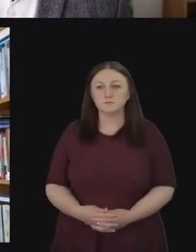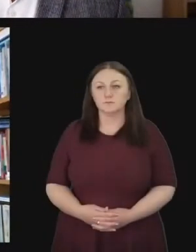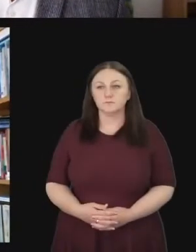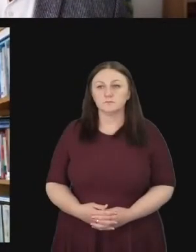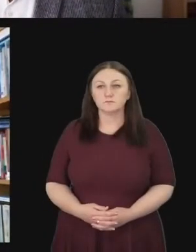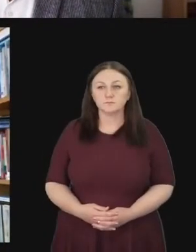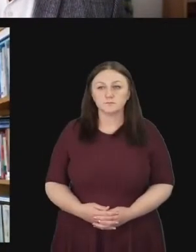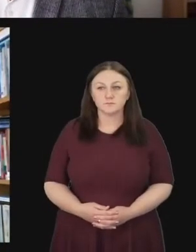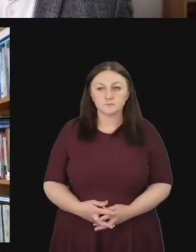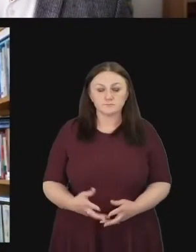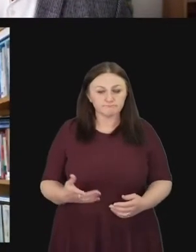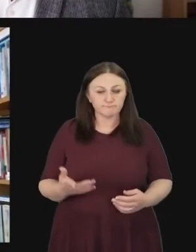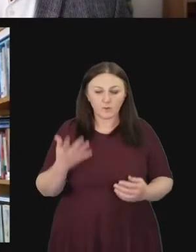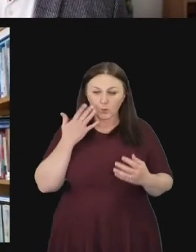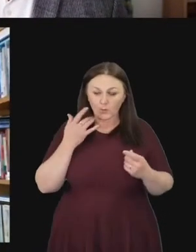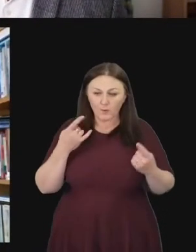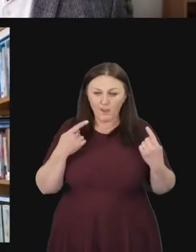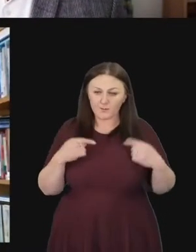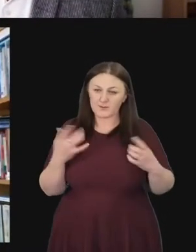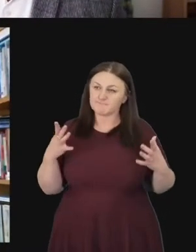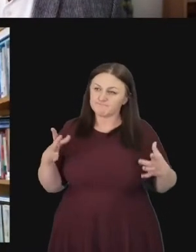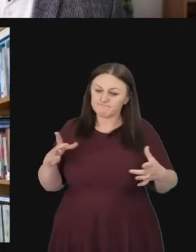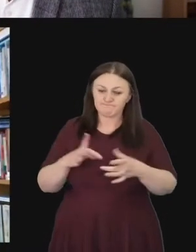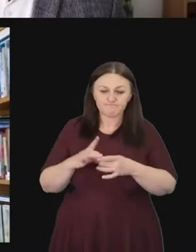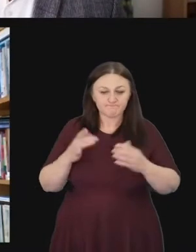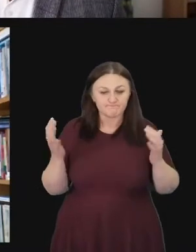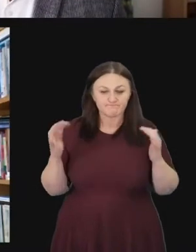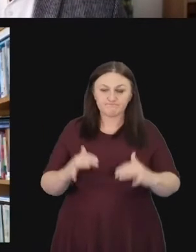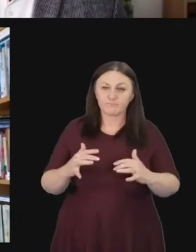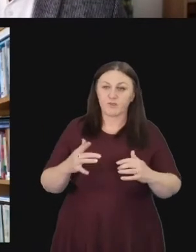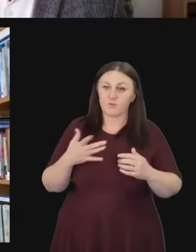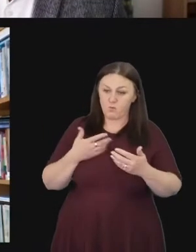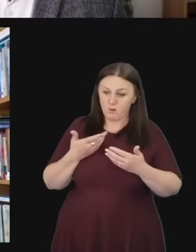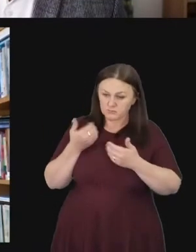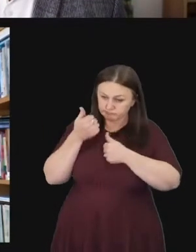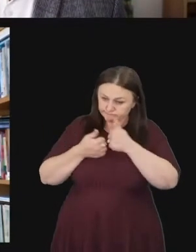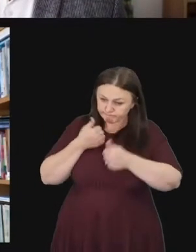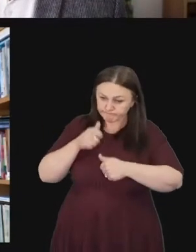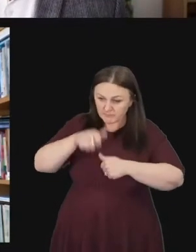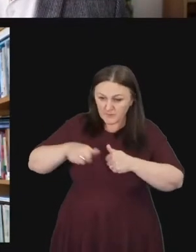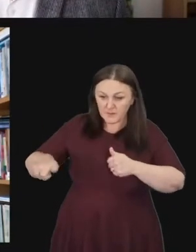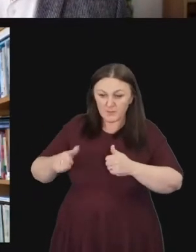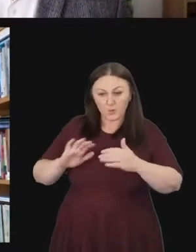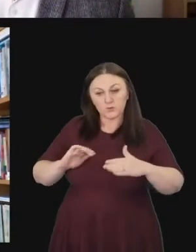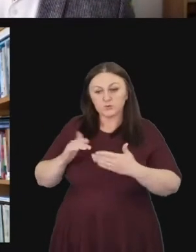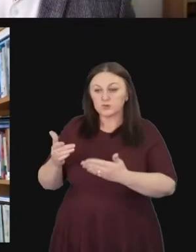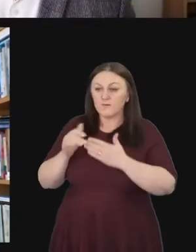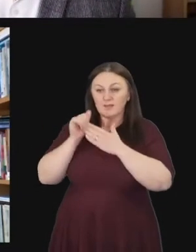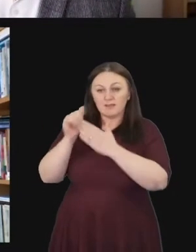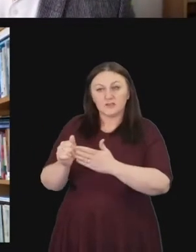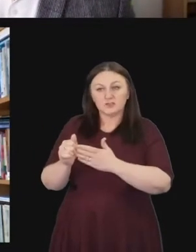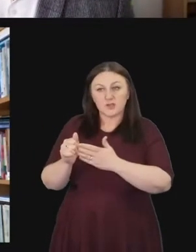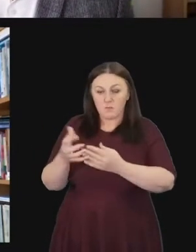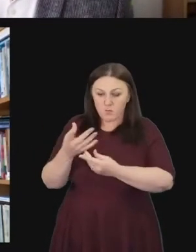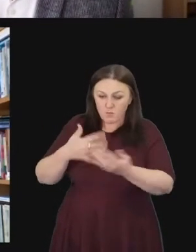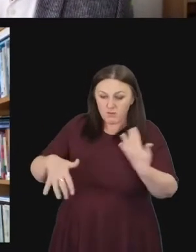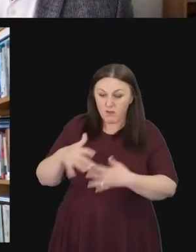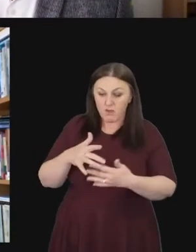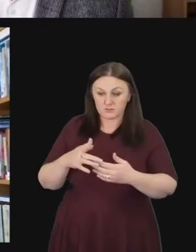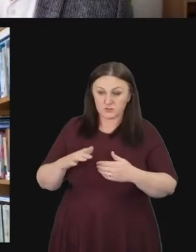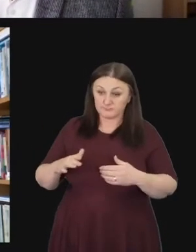When we come together we want to honour those who serve in leadership amongst us and so I want to take this opportunity for us to honour our president.